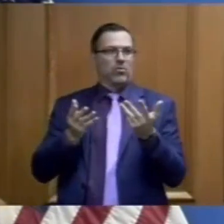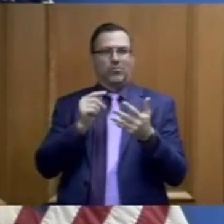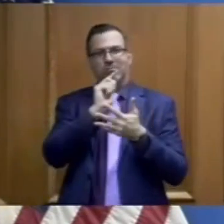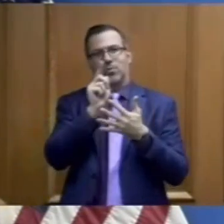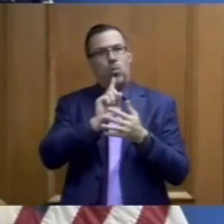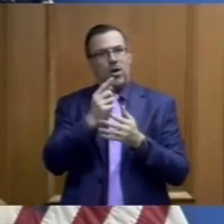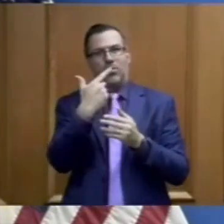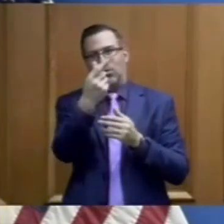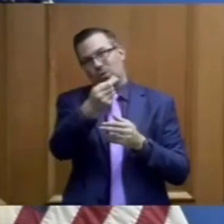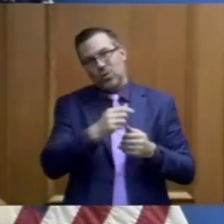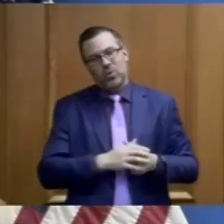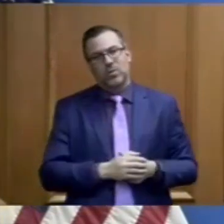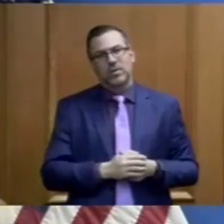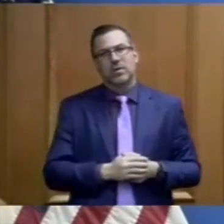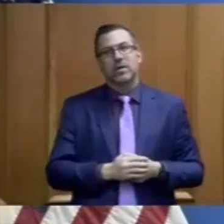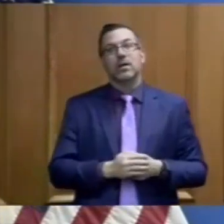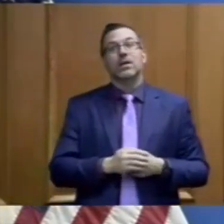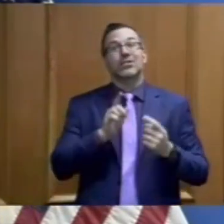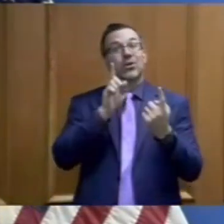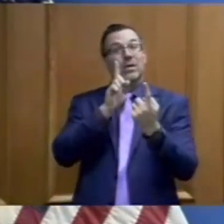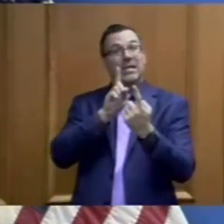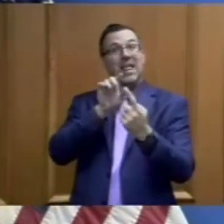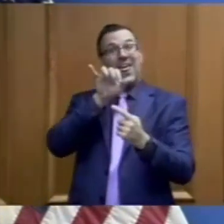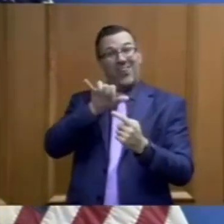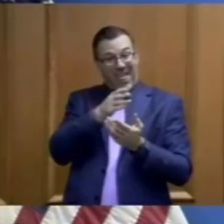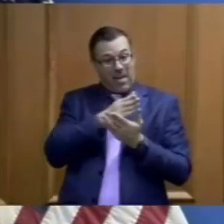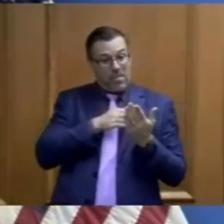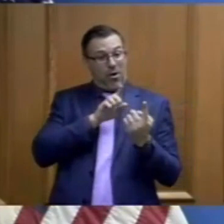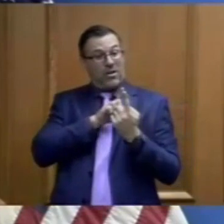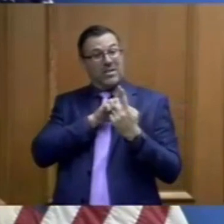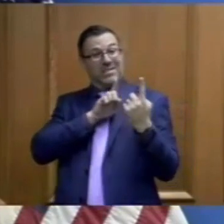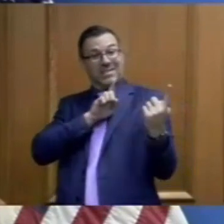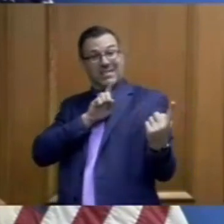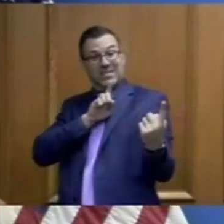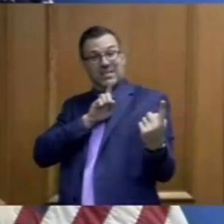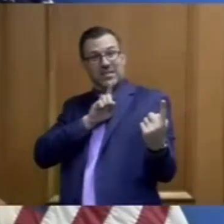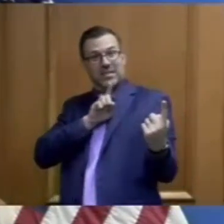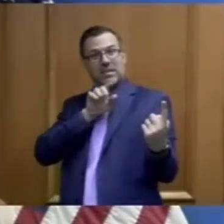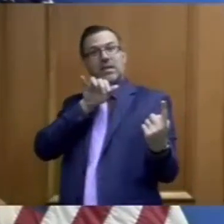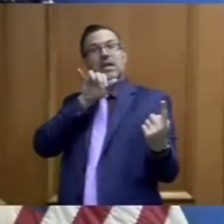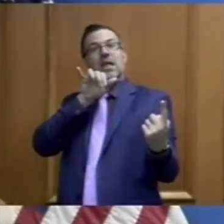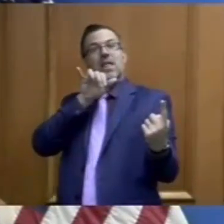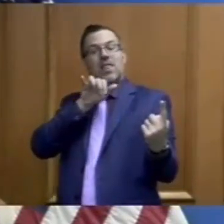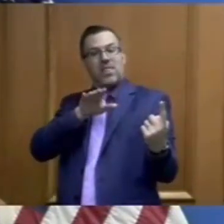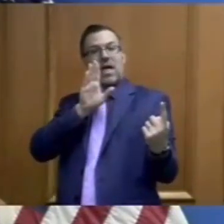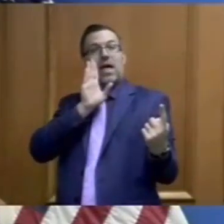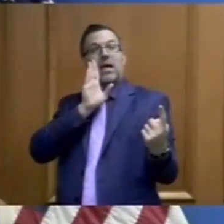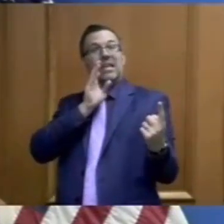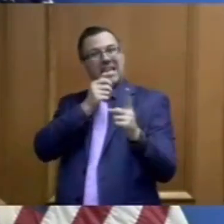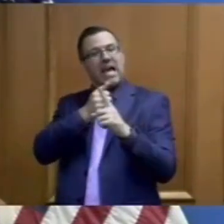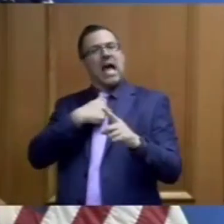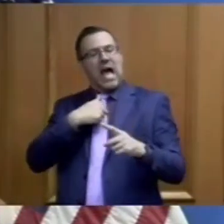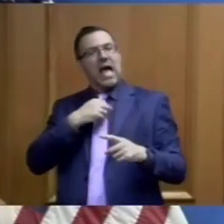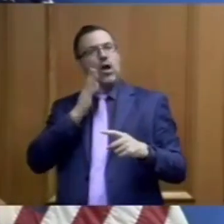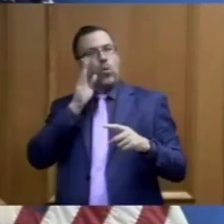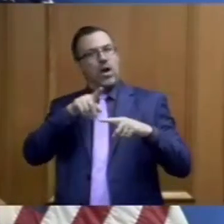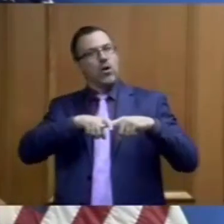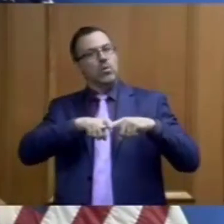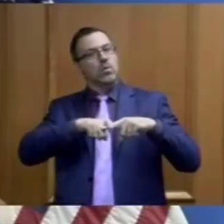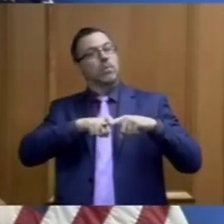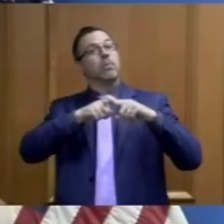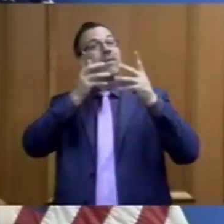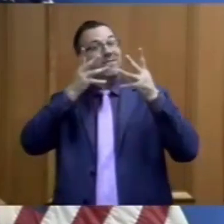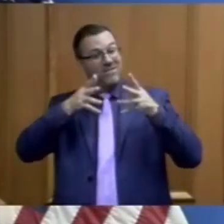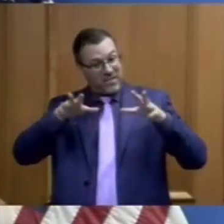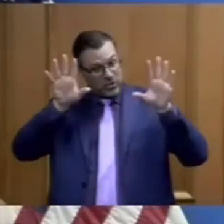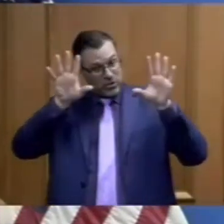mandate to stay apart, the personal mandate, it will be lifted as a mandate, but it will not be lifted